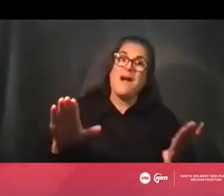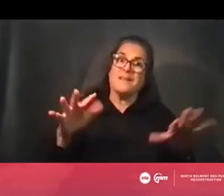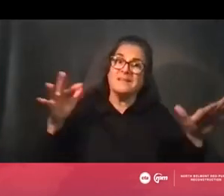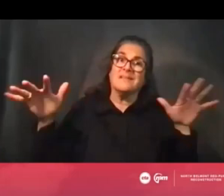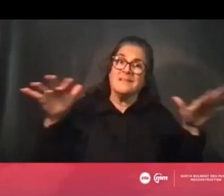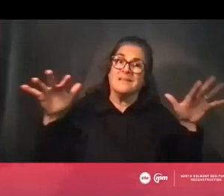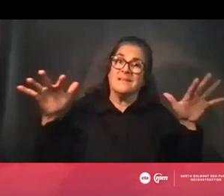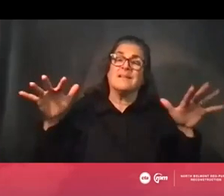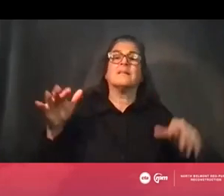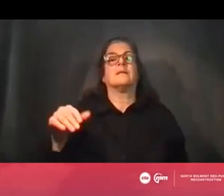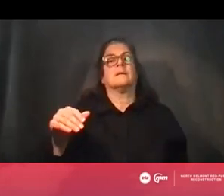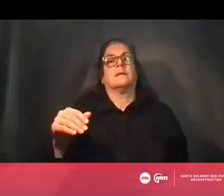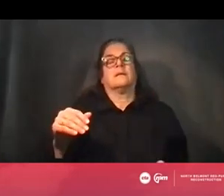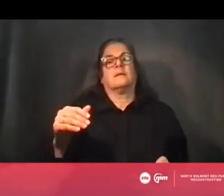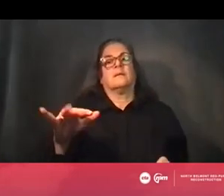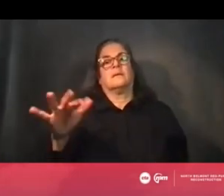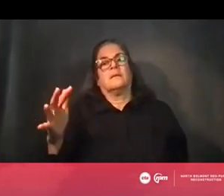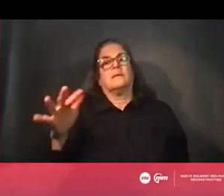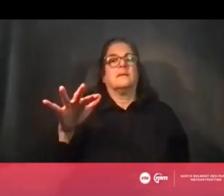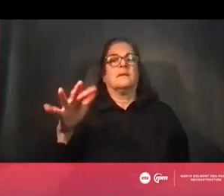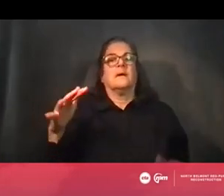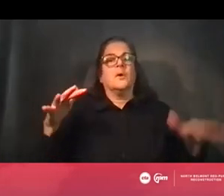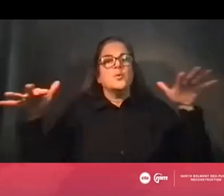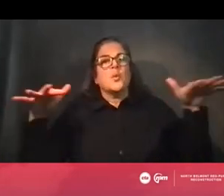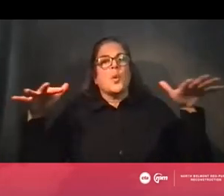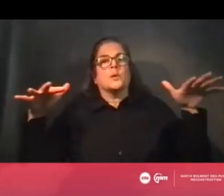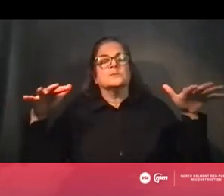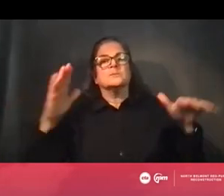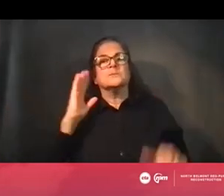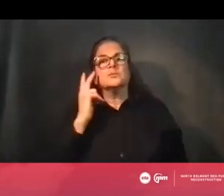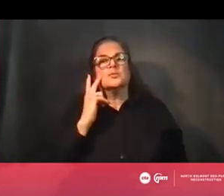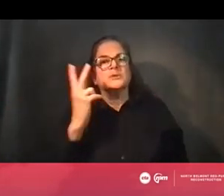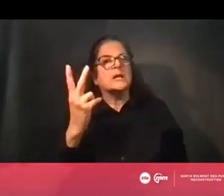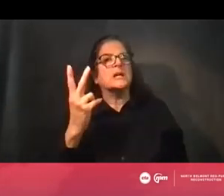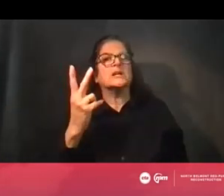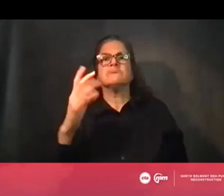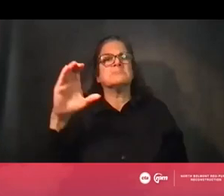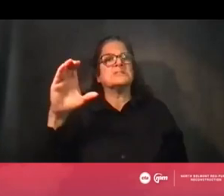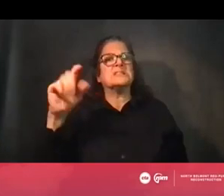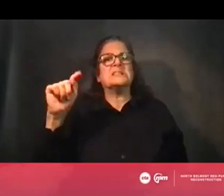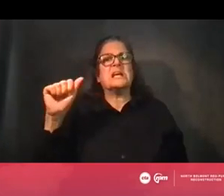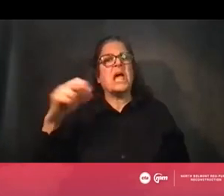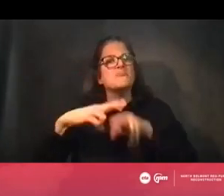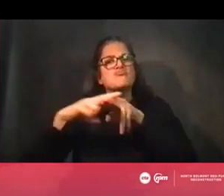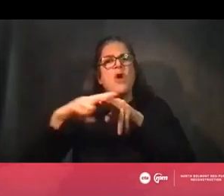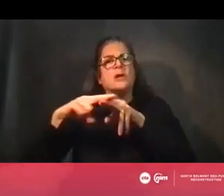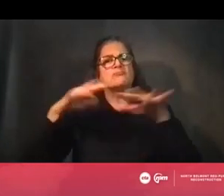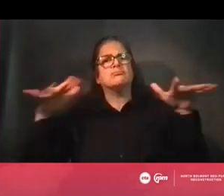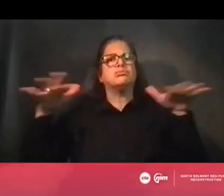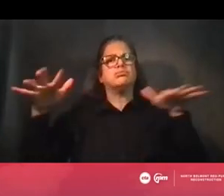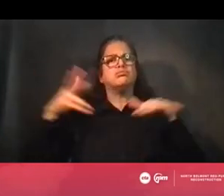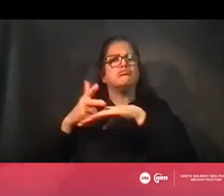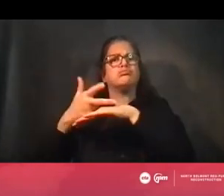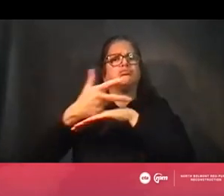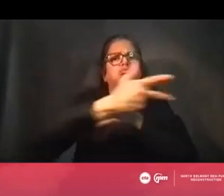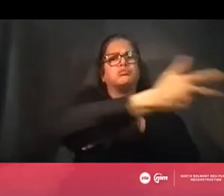they're generally the same noise levels that you see with existing CTA service. So that's kind of the reason